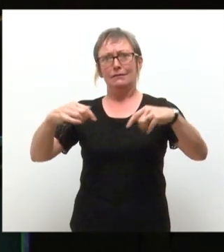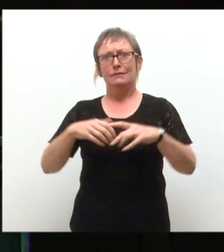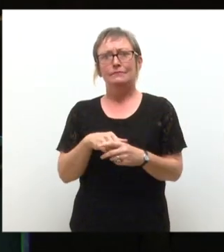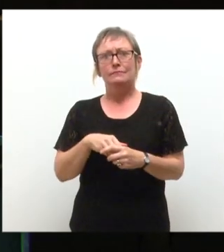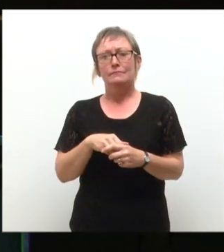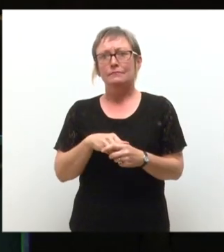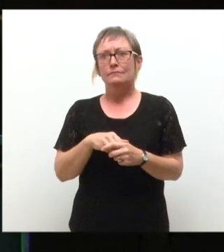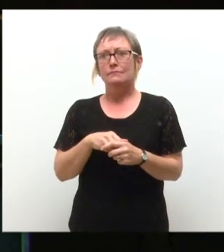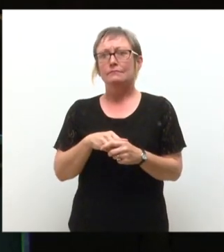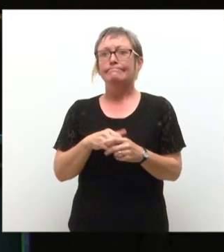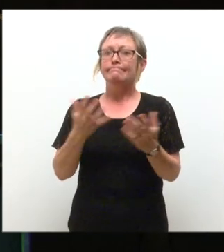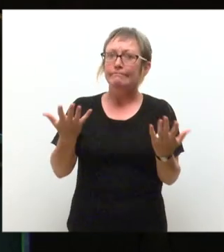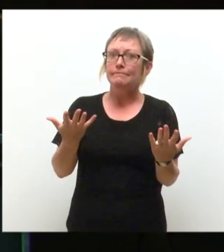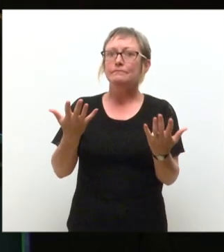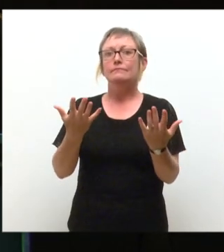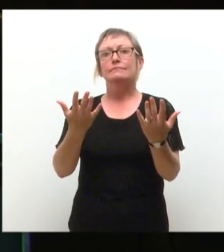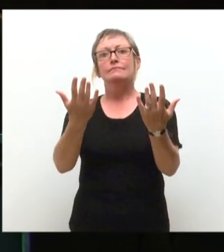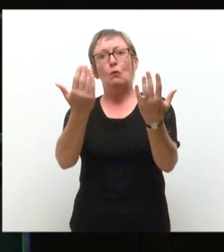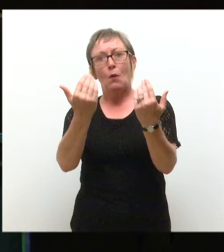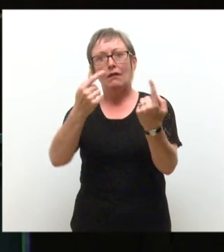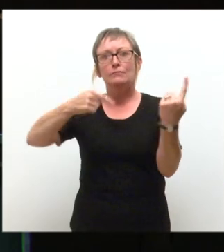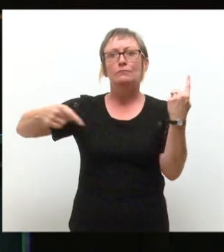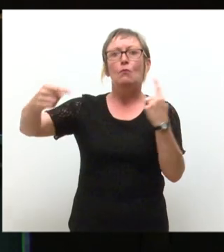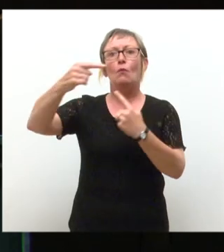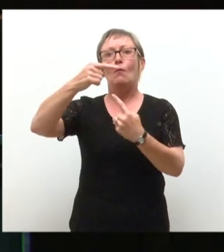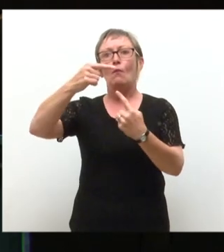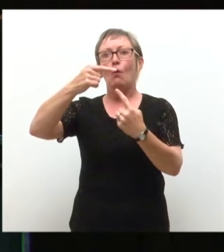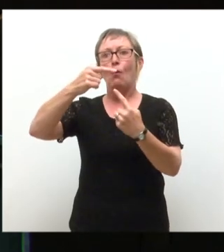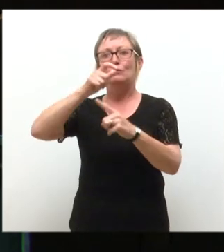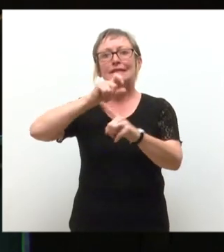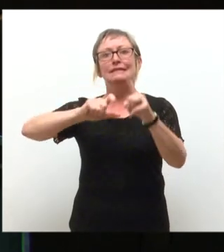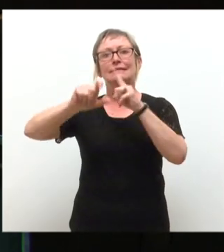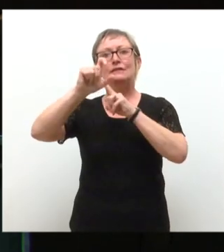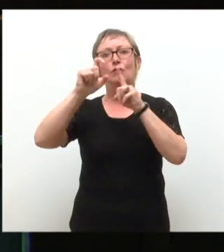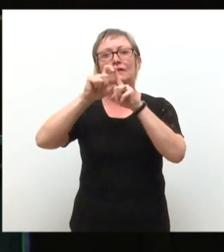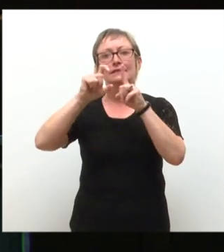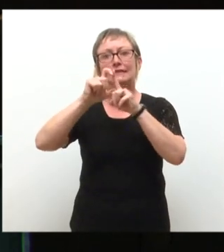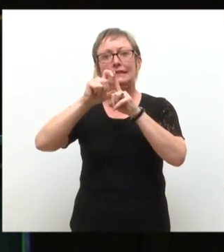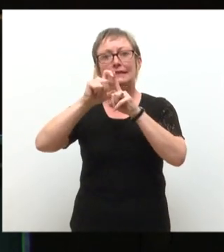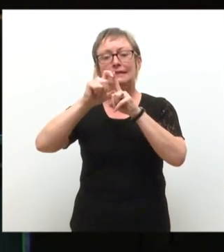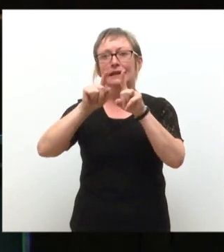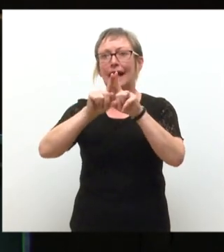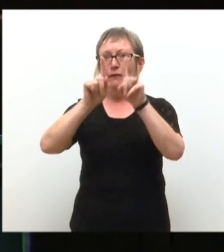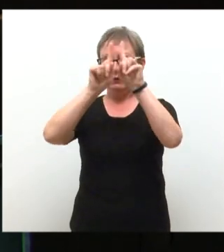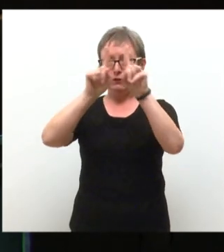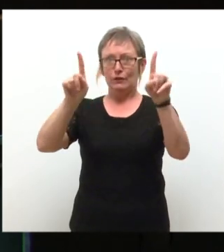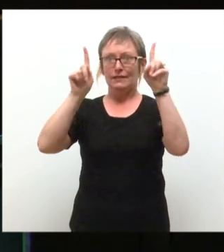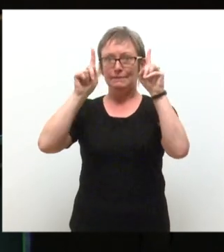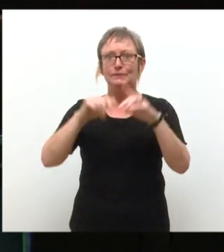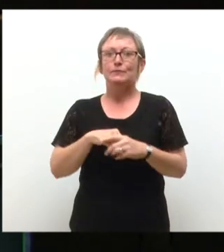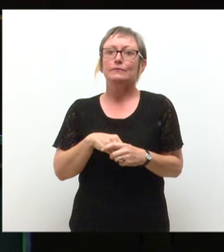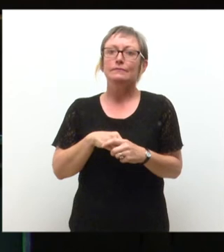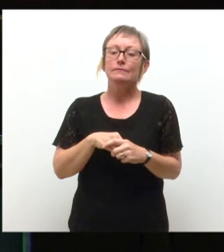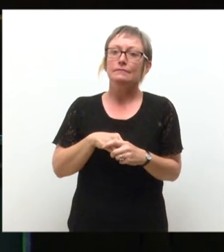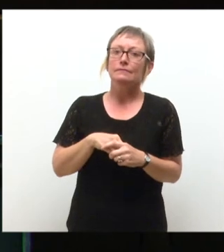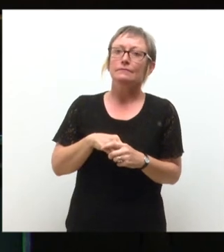However, ladies and gentlemen, honoured guests, welcome to the city of Dundee and the university. I am